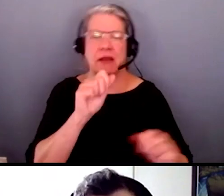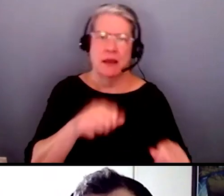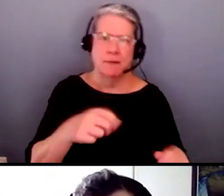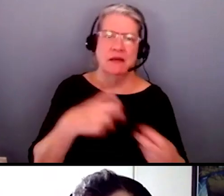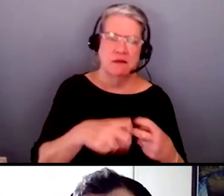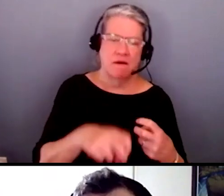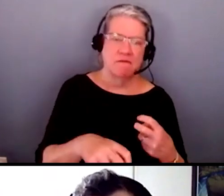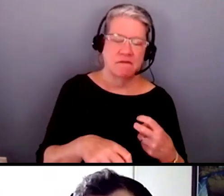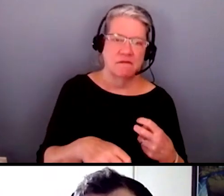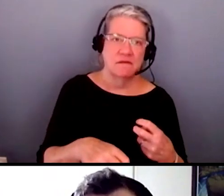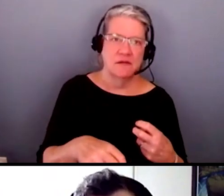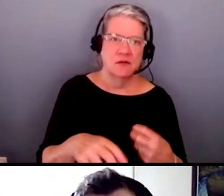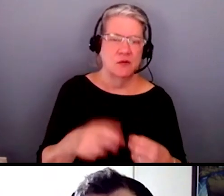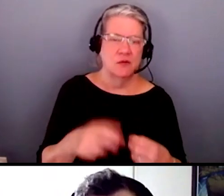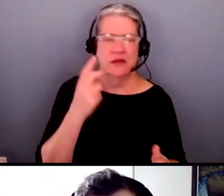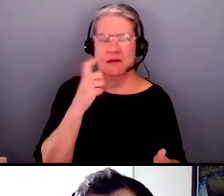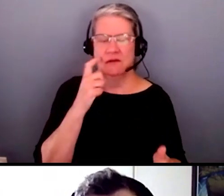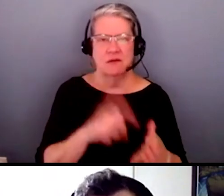We see it all the time.